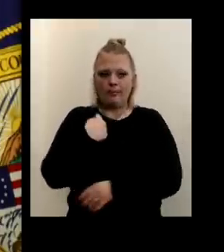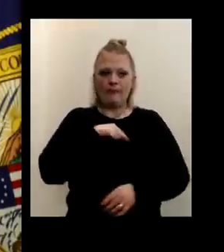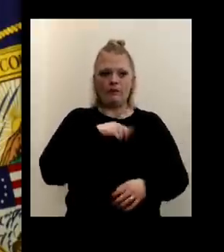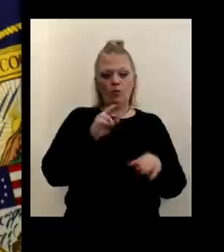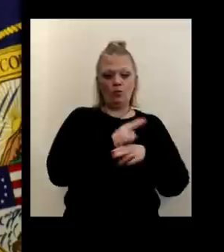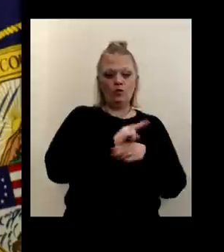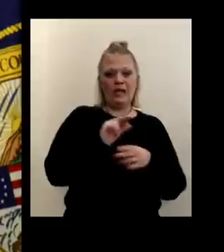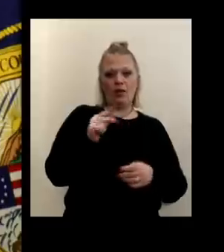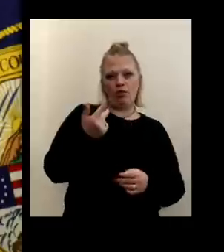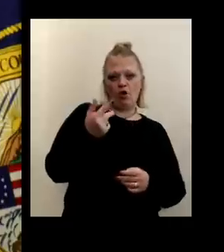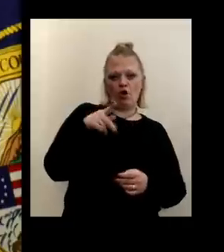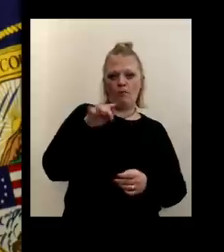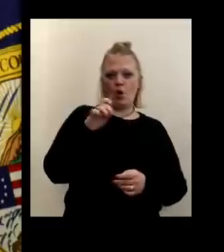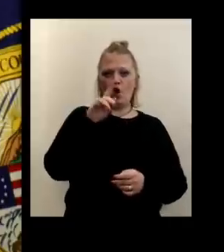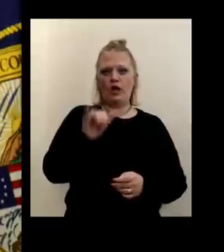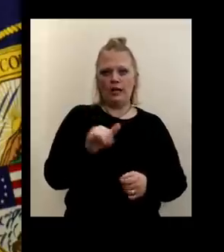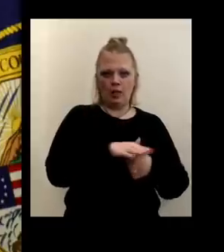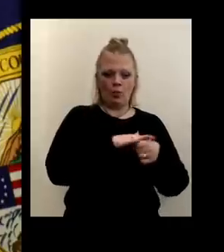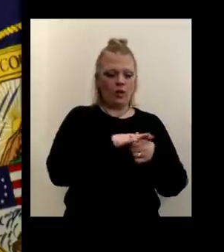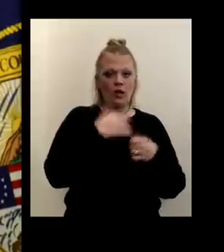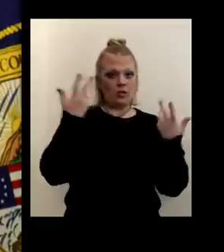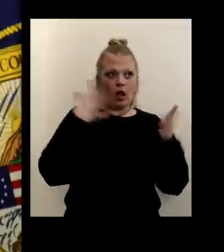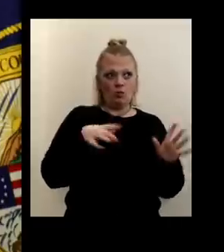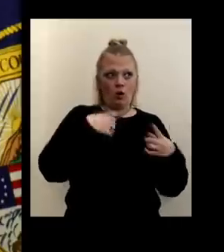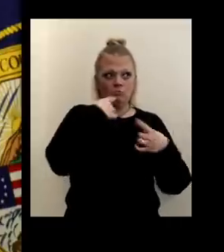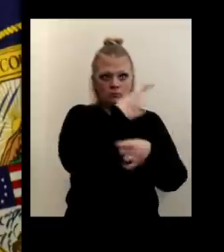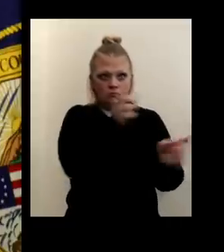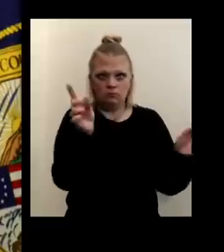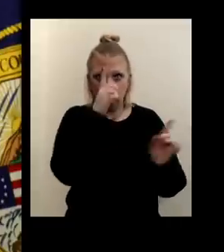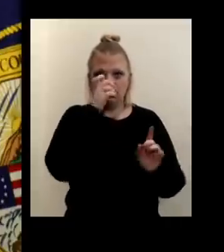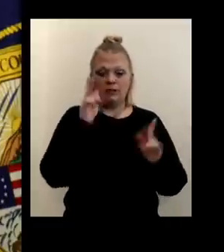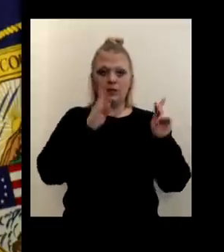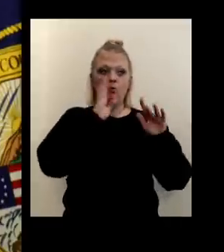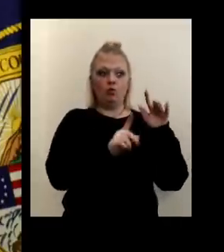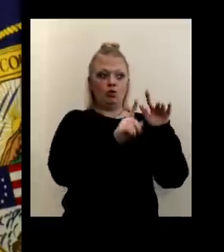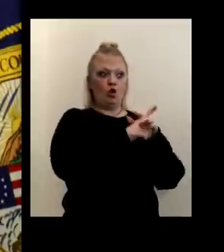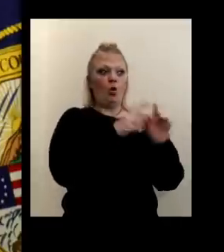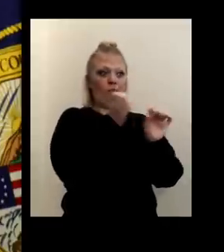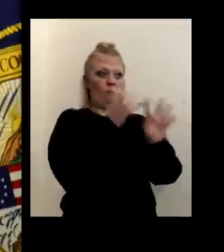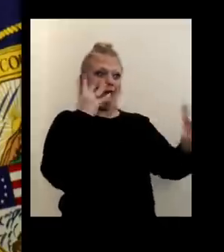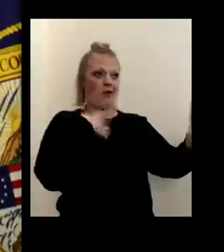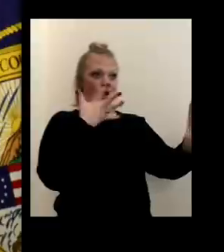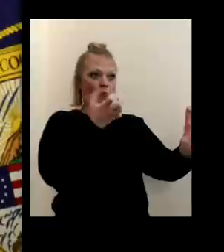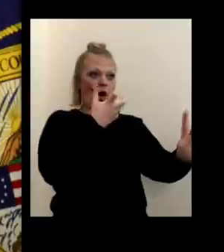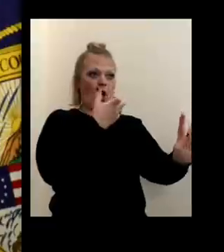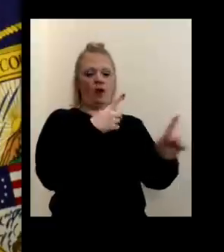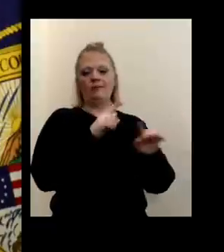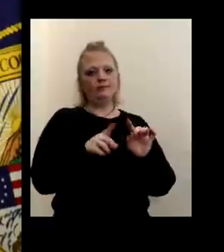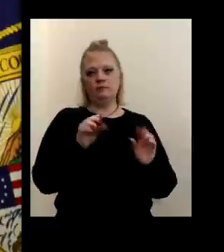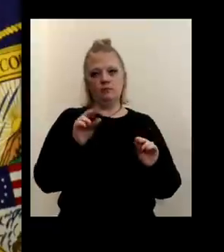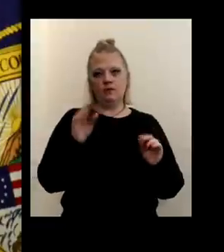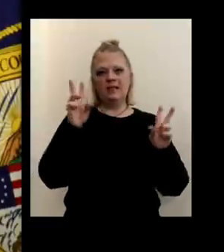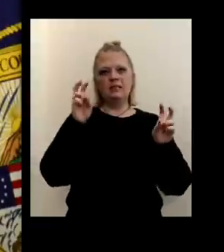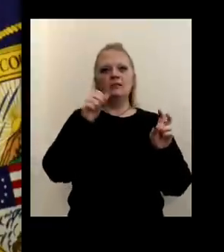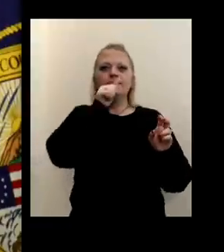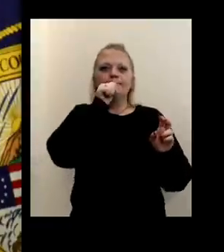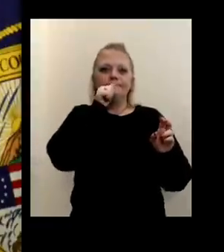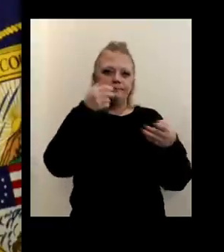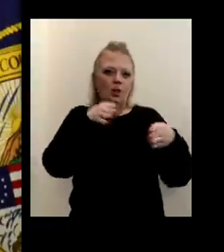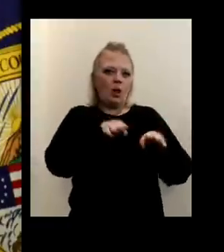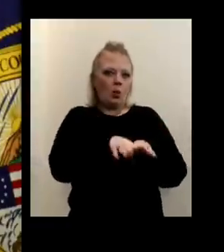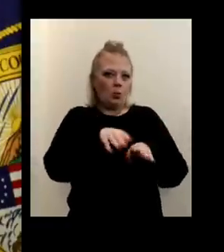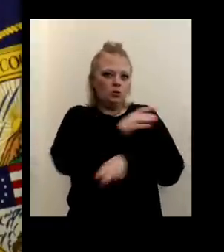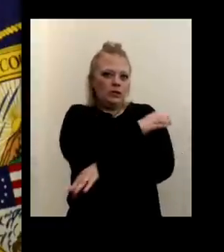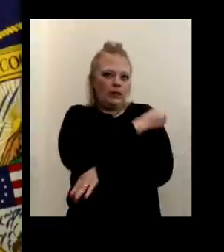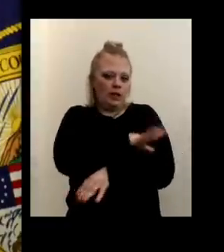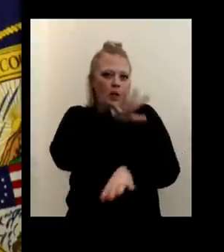parties location. I don't want to disclose it because I'm afraid people will show up thinking they can get vaccinated when this is a closed clinic. It was by appointment